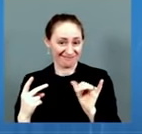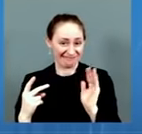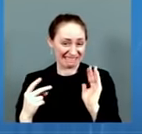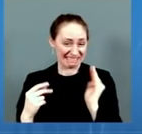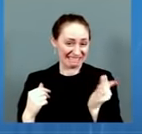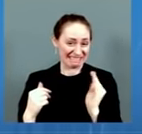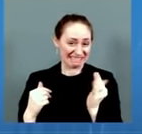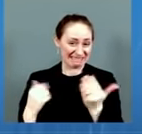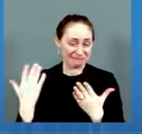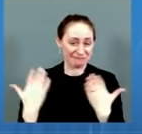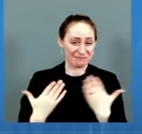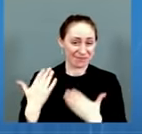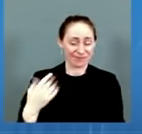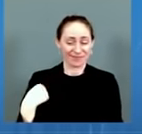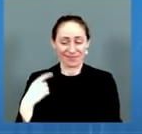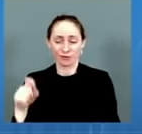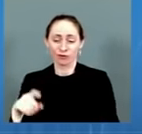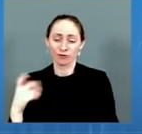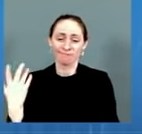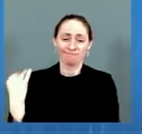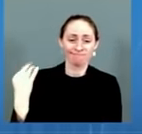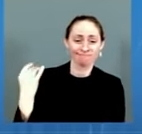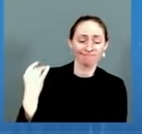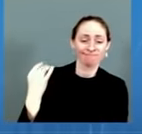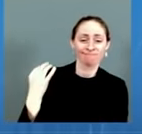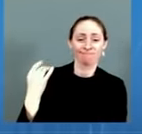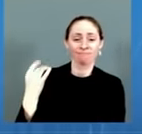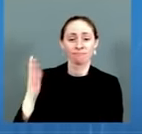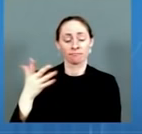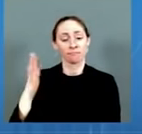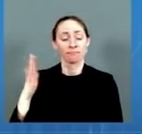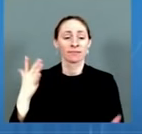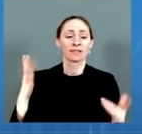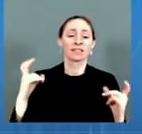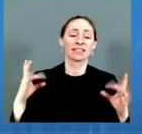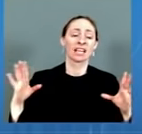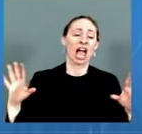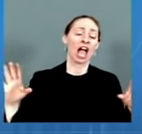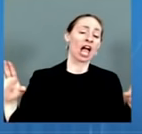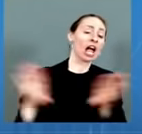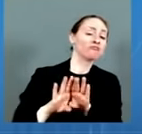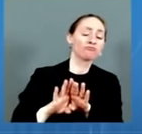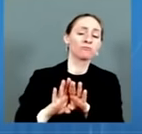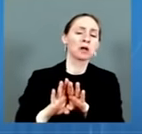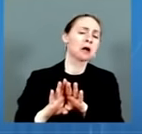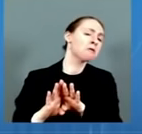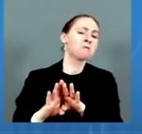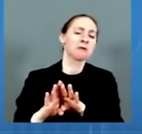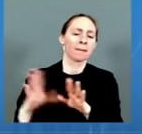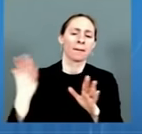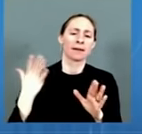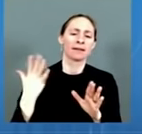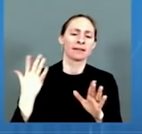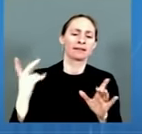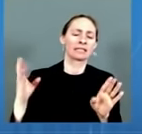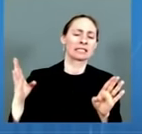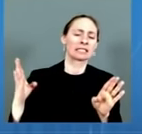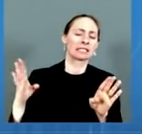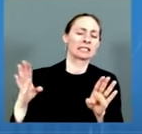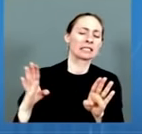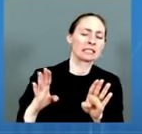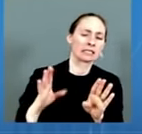again? Should employers, should schools be taking the precautions that we're seeing or are they overreacting? Thank you.